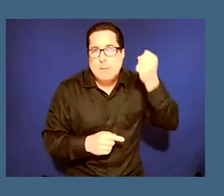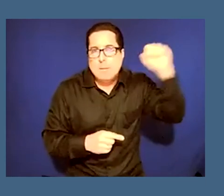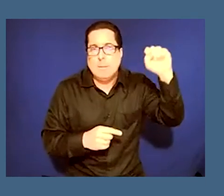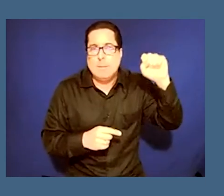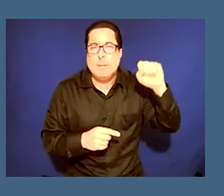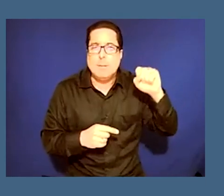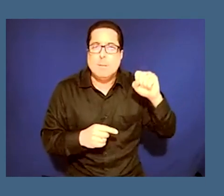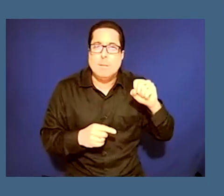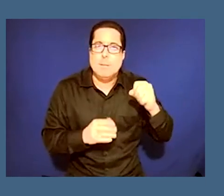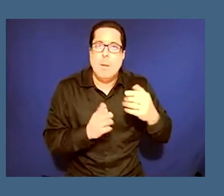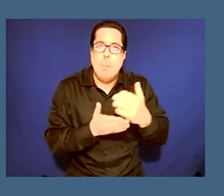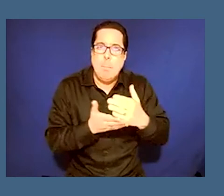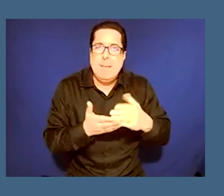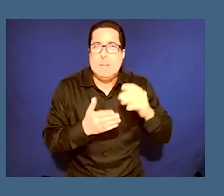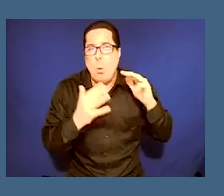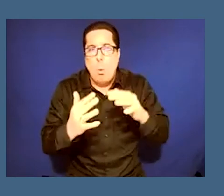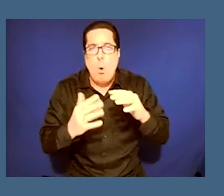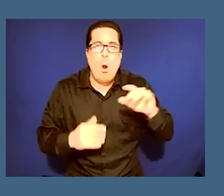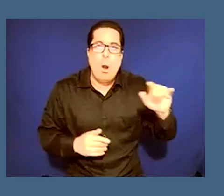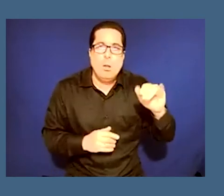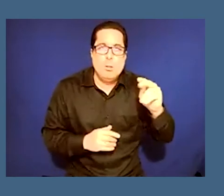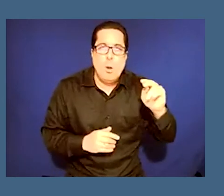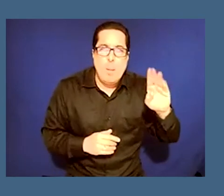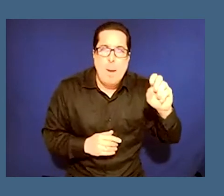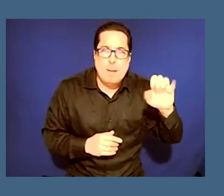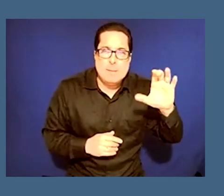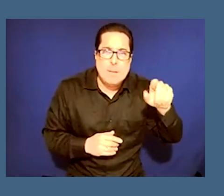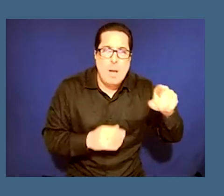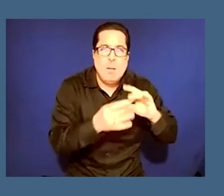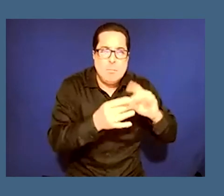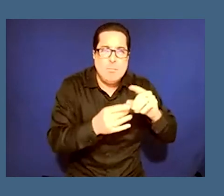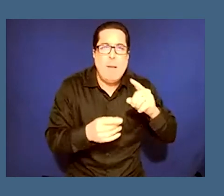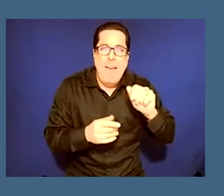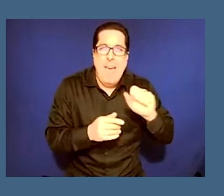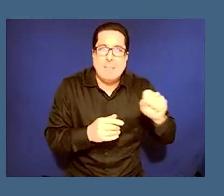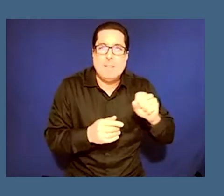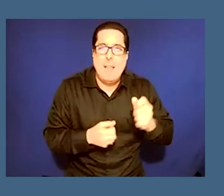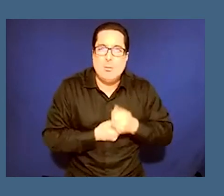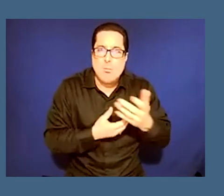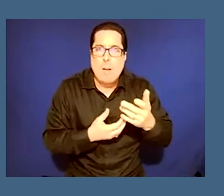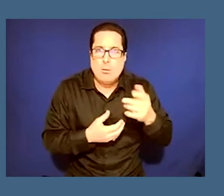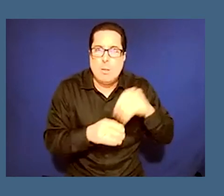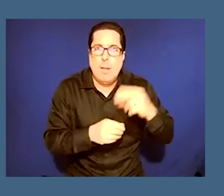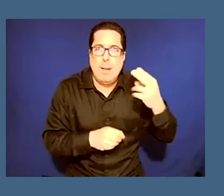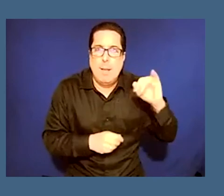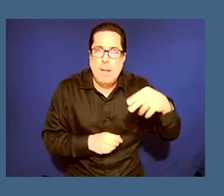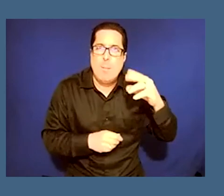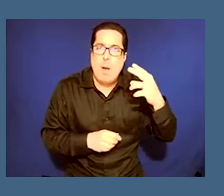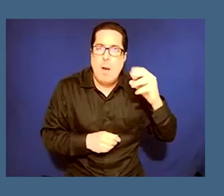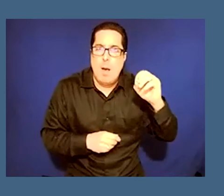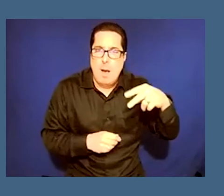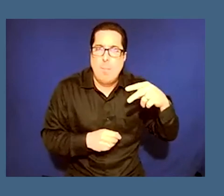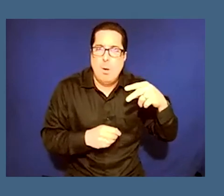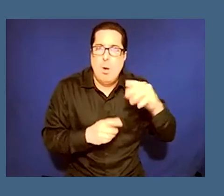many of jean michelle basquiat's works as as an expression again in hip-hop culture um